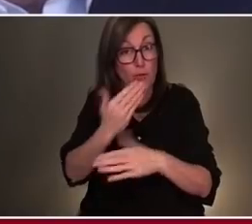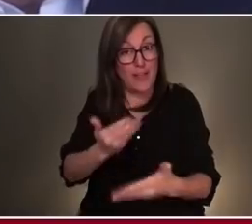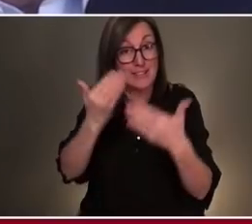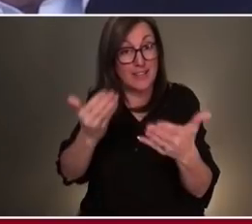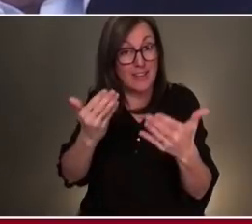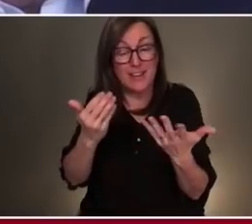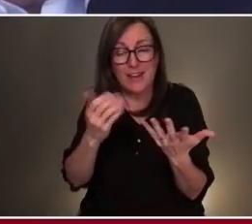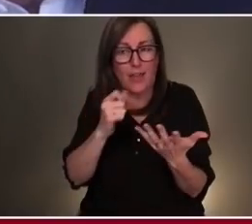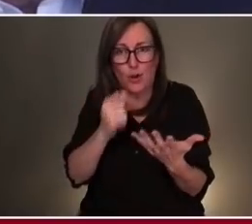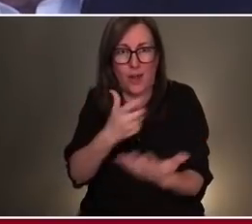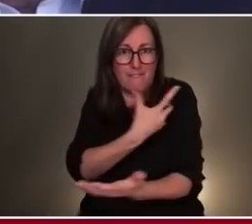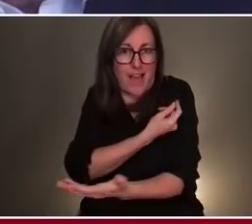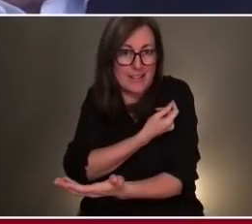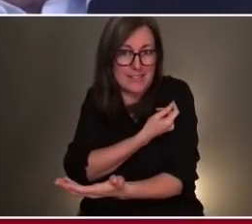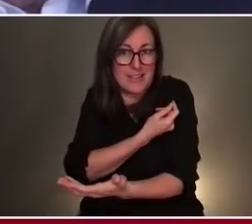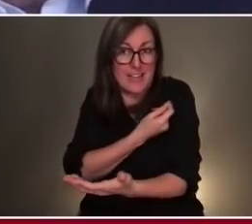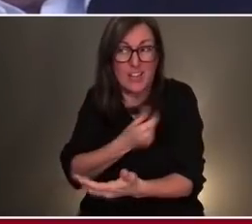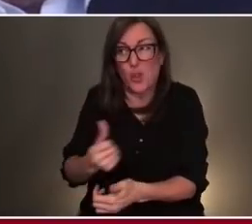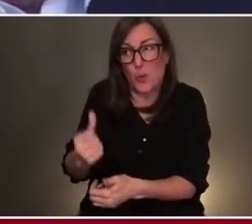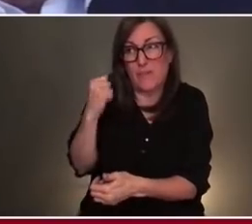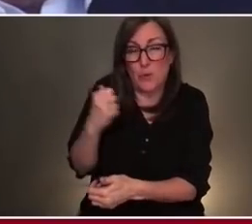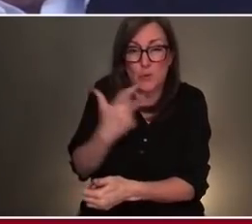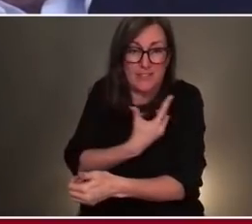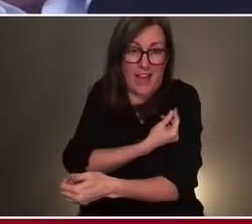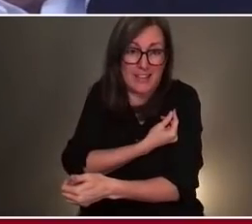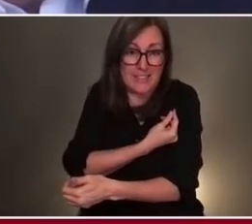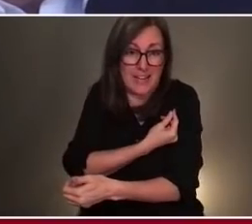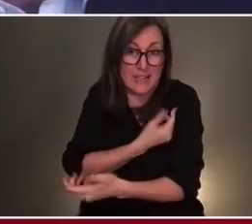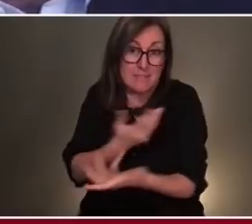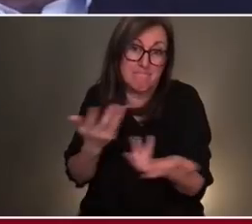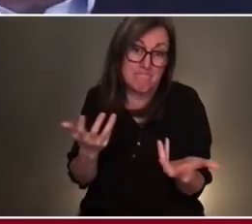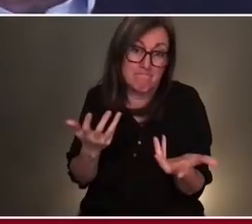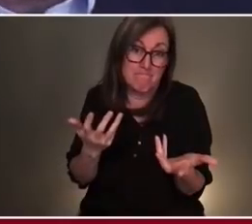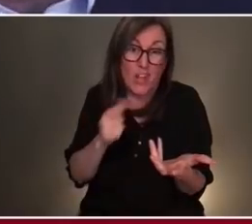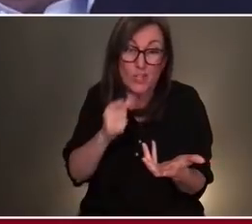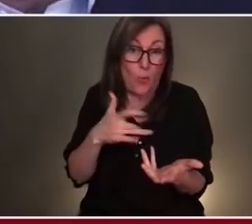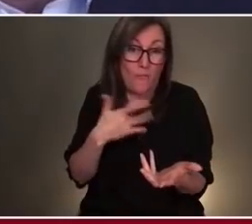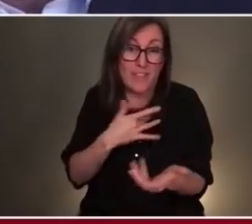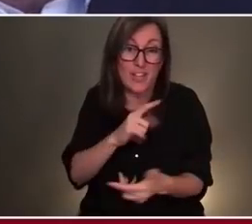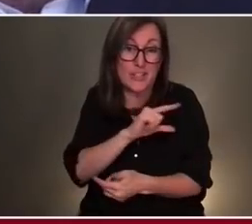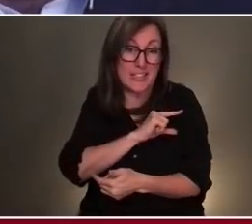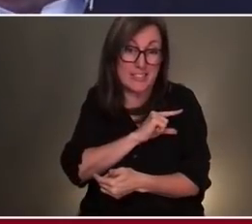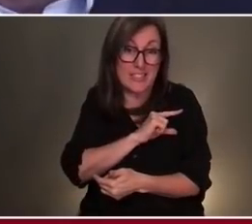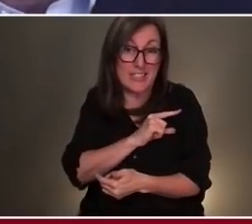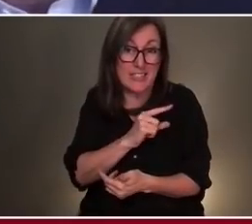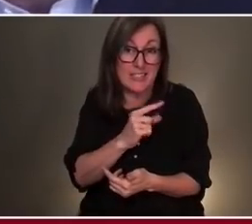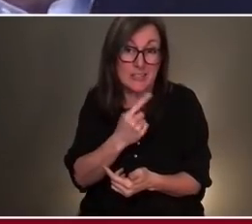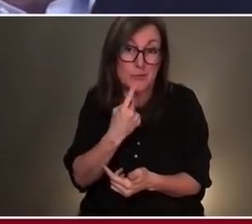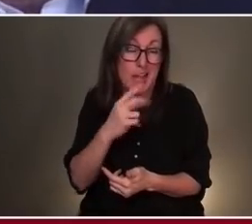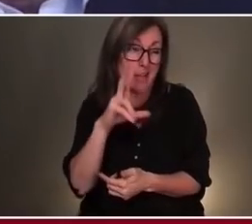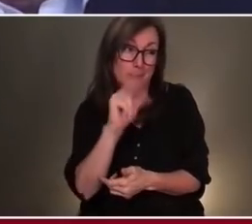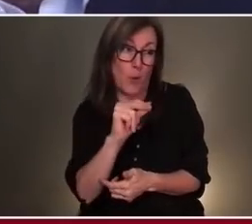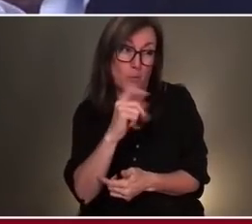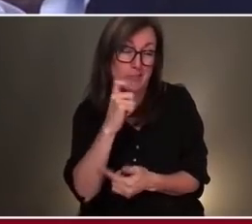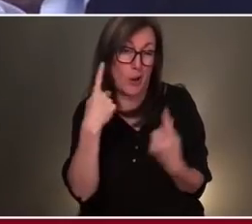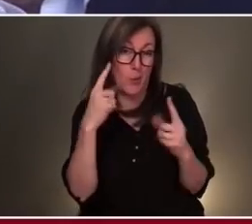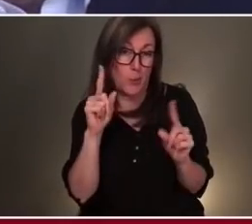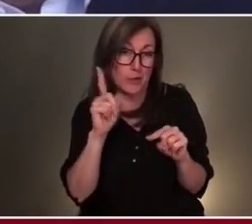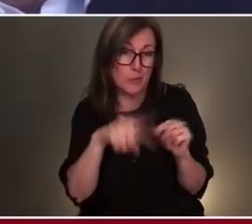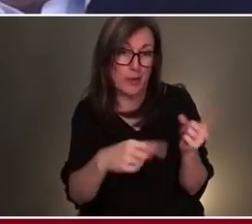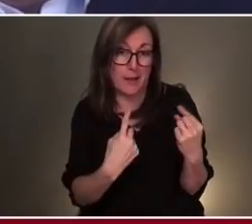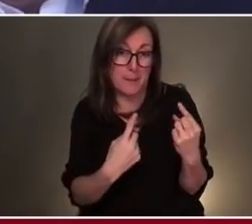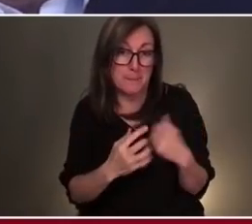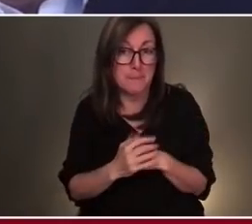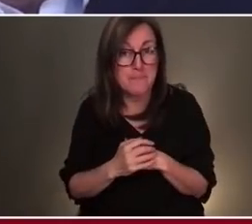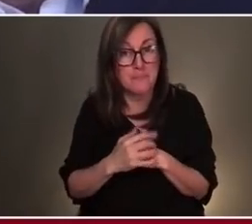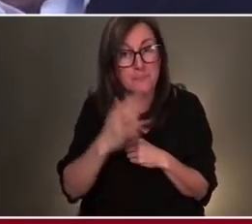vaccinated, who refuse to get vaccinated, you know, you shouldn't feel guilty about saying that's not going to work. And